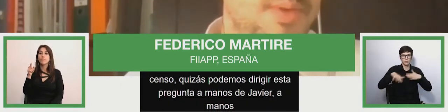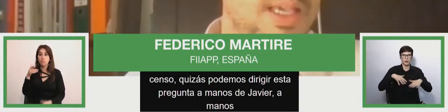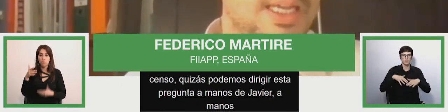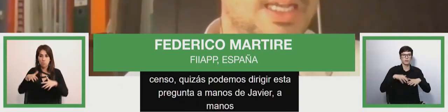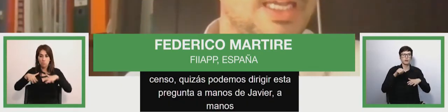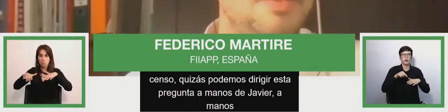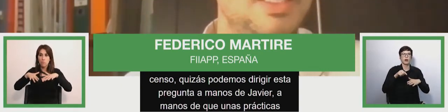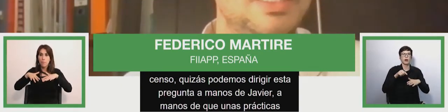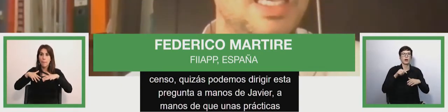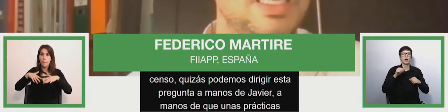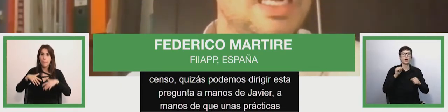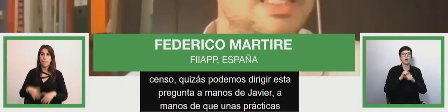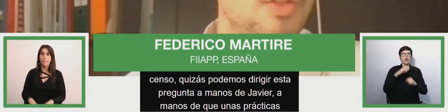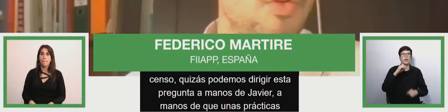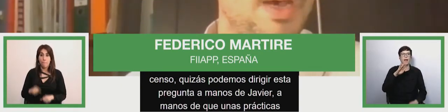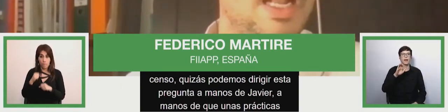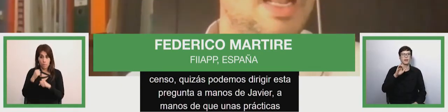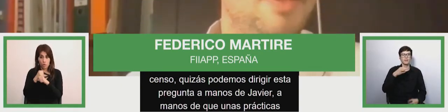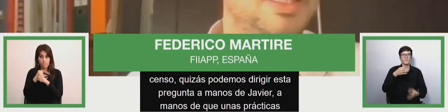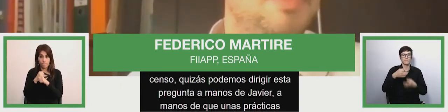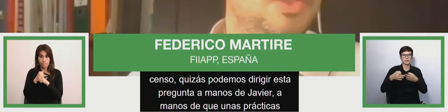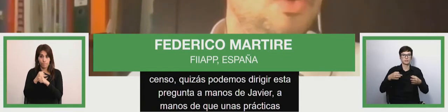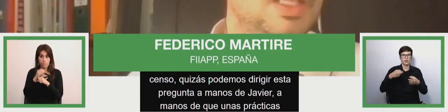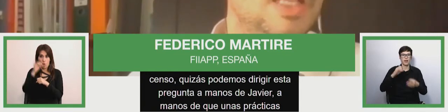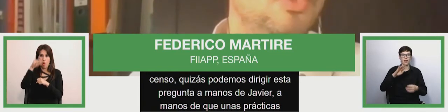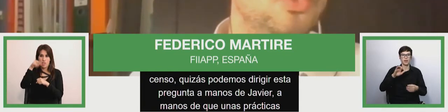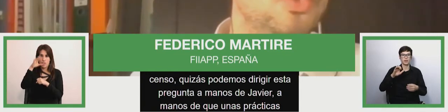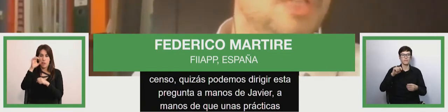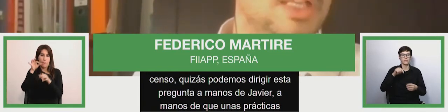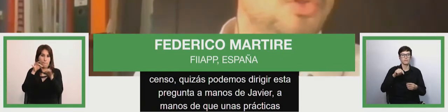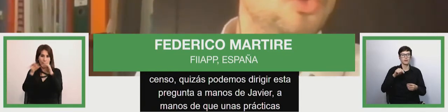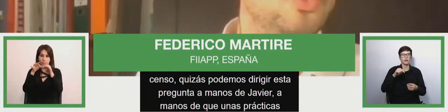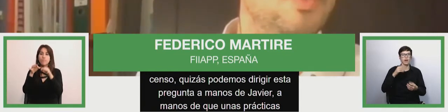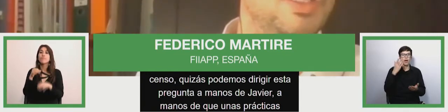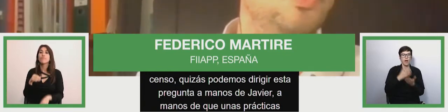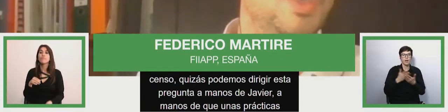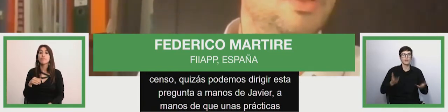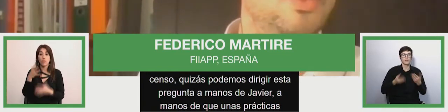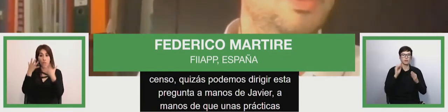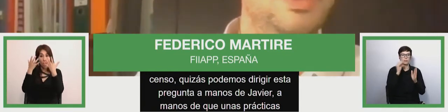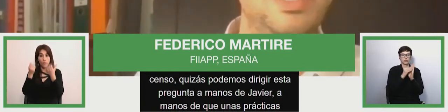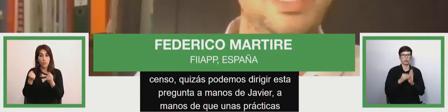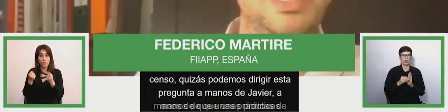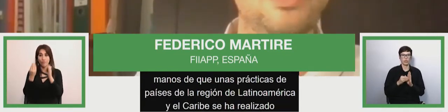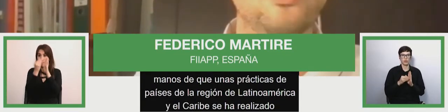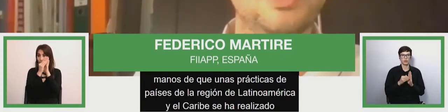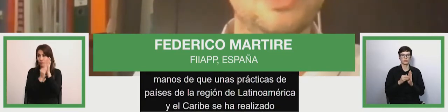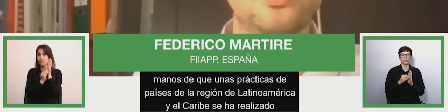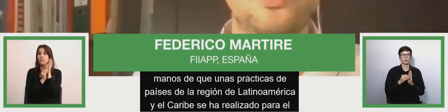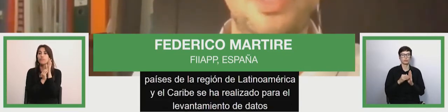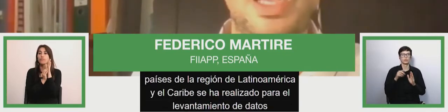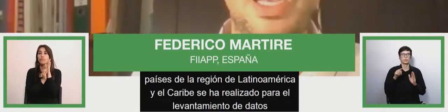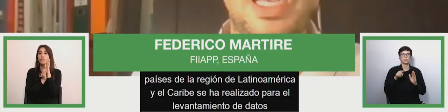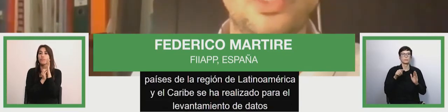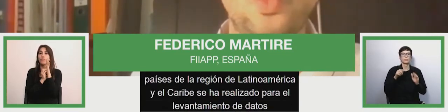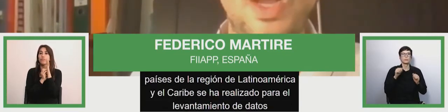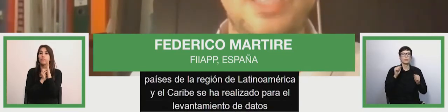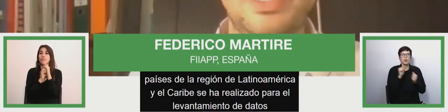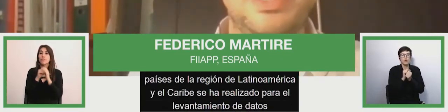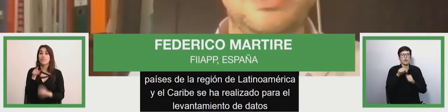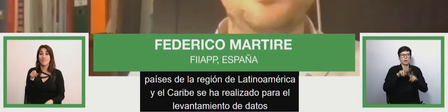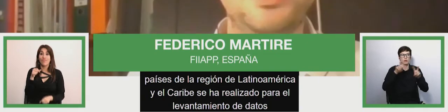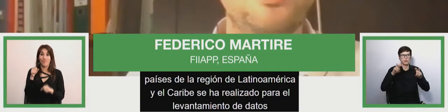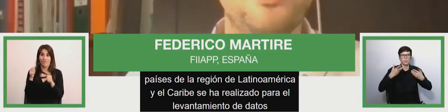latin american region and caribbean have been done in order to recopulate data on education in the current